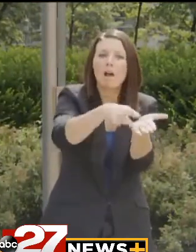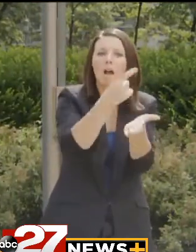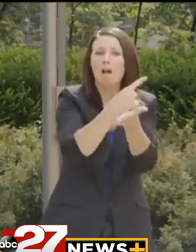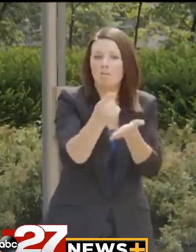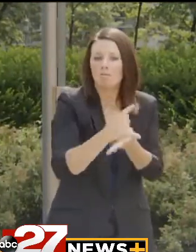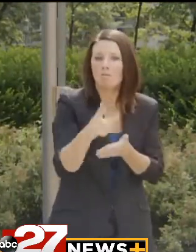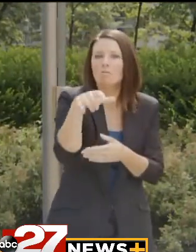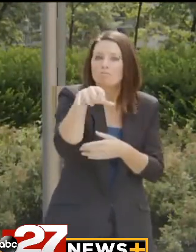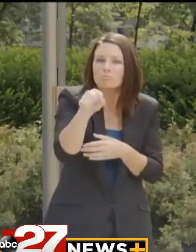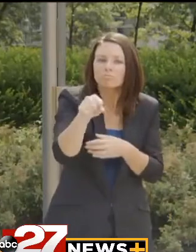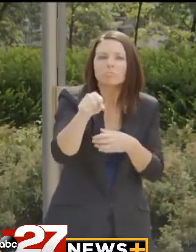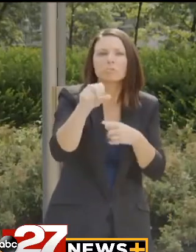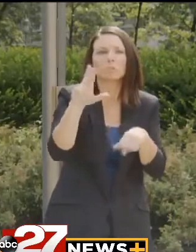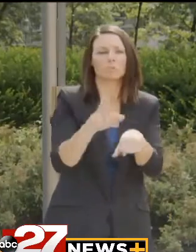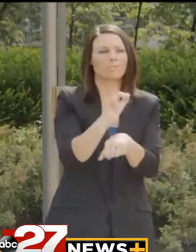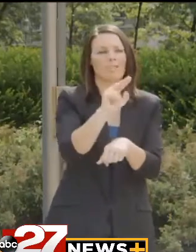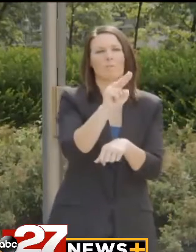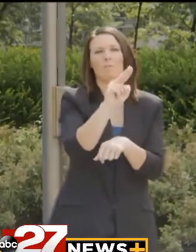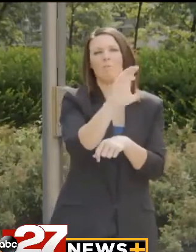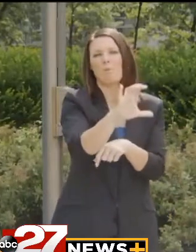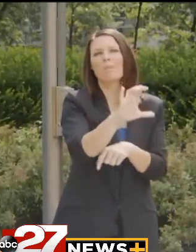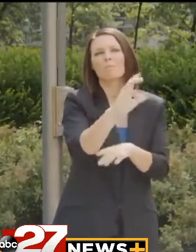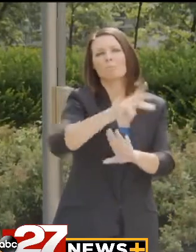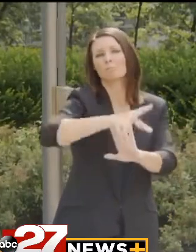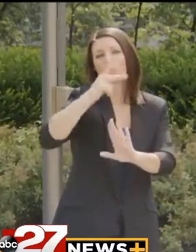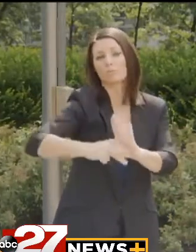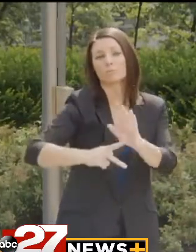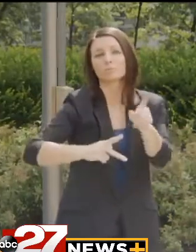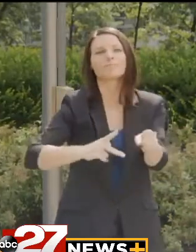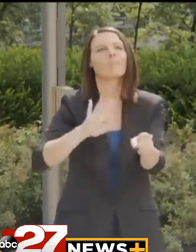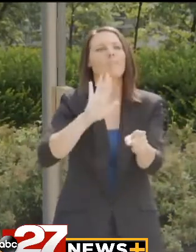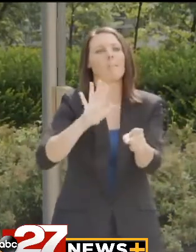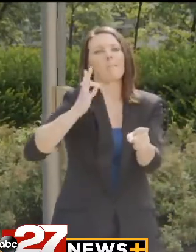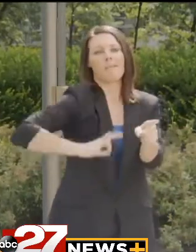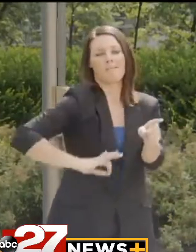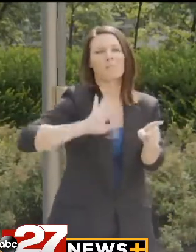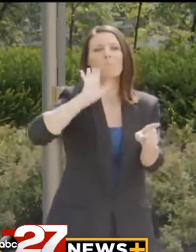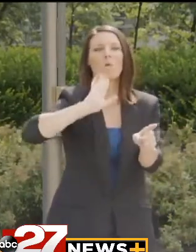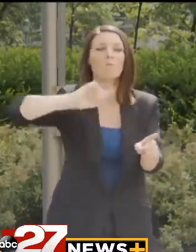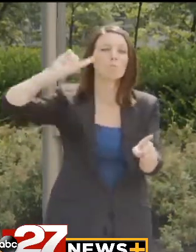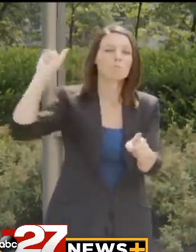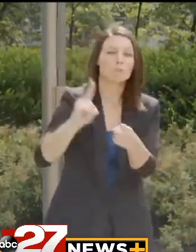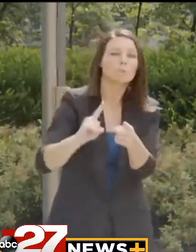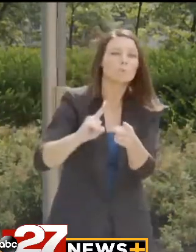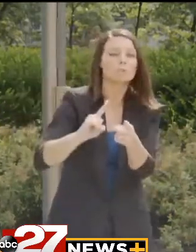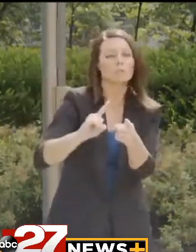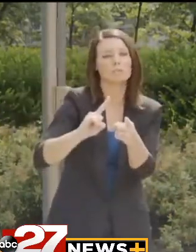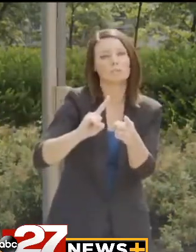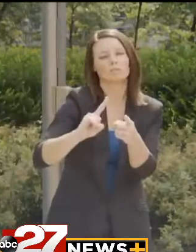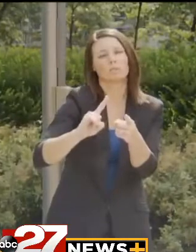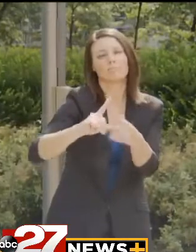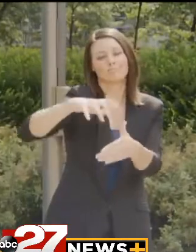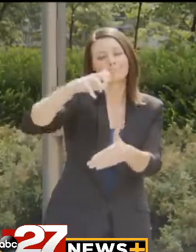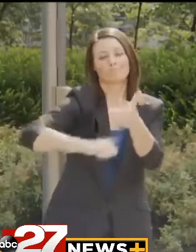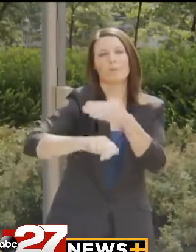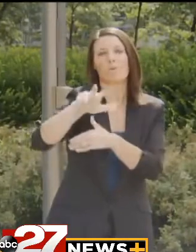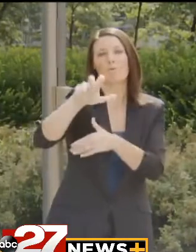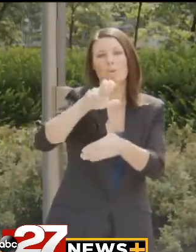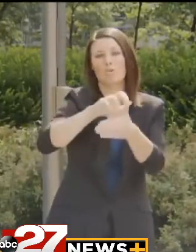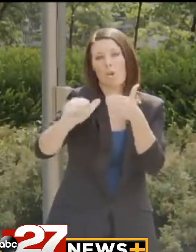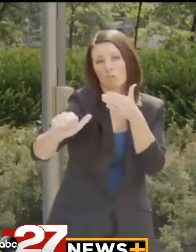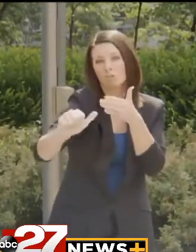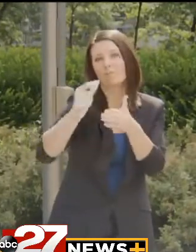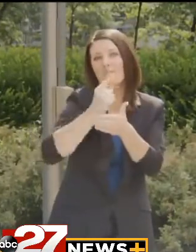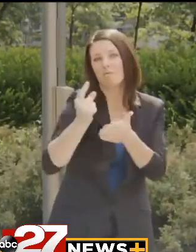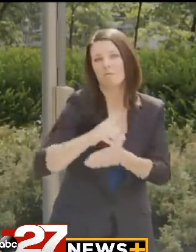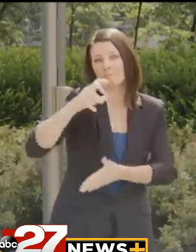benefits through the unemployment compensation program, their benefits will be reduced by the additional $300 a